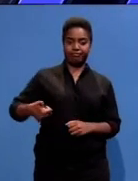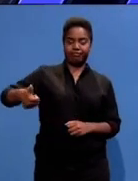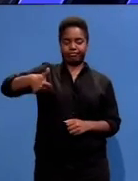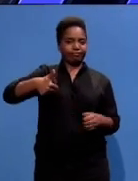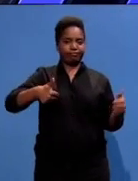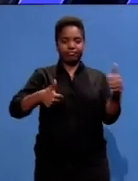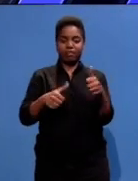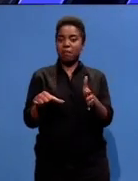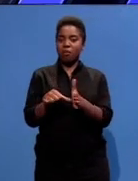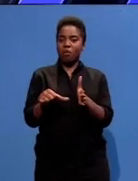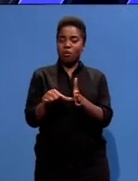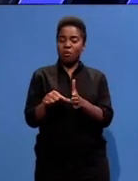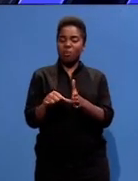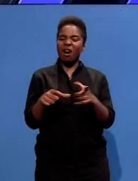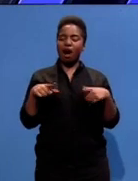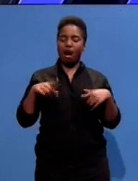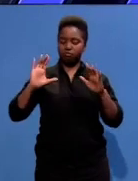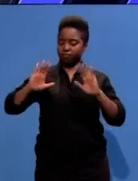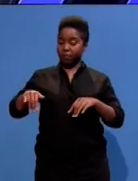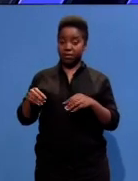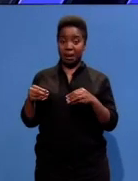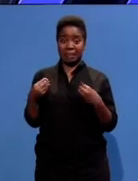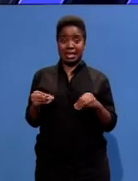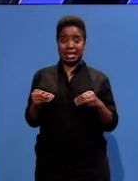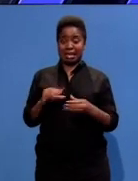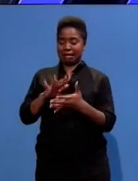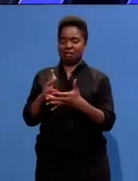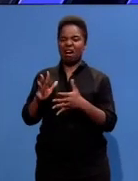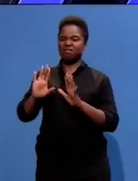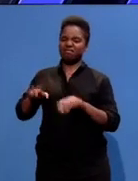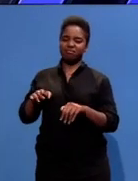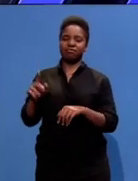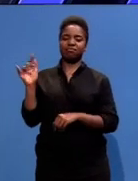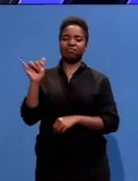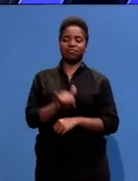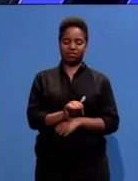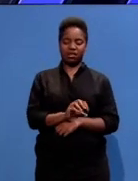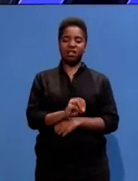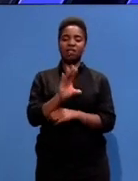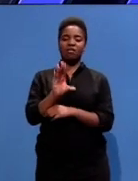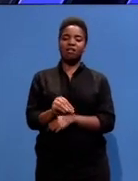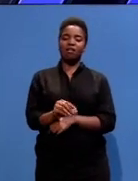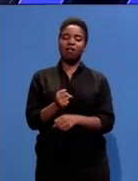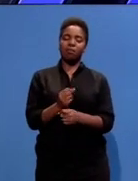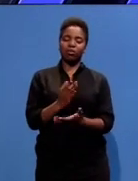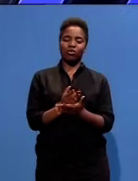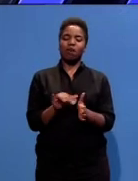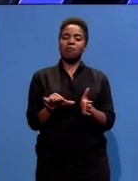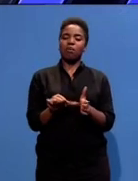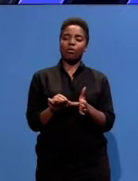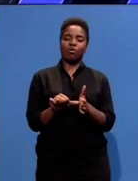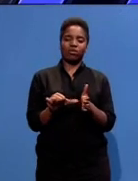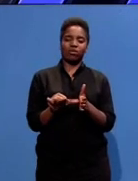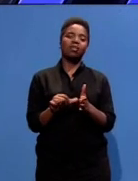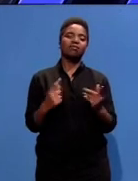make sure that countries run. They've dropped everything to be here to commiserate with us at this very important celebration and